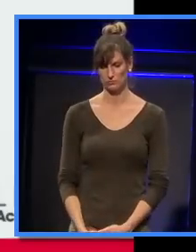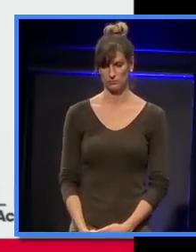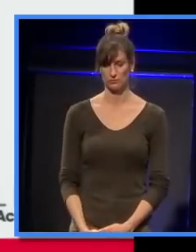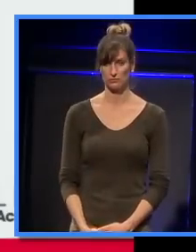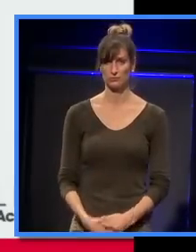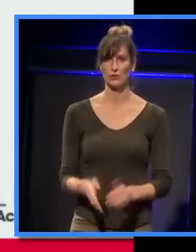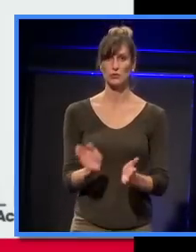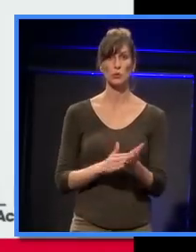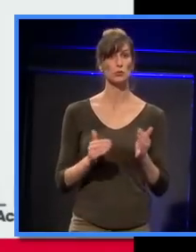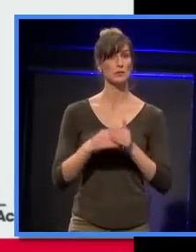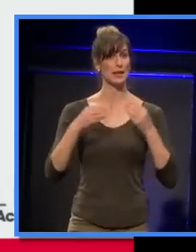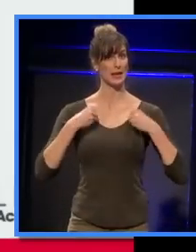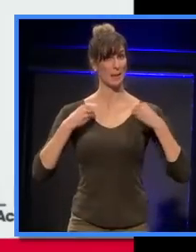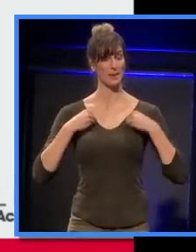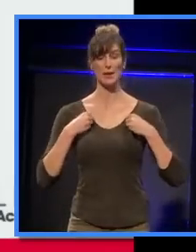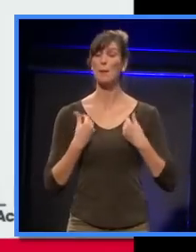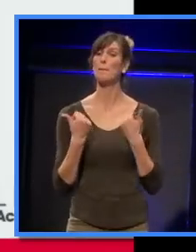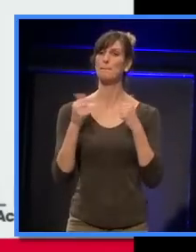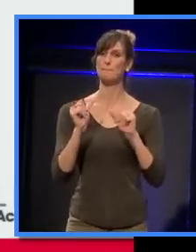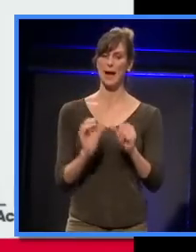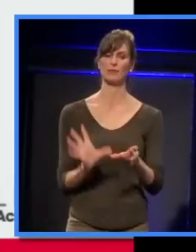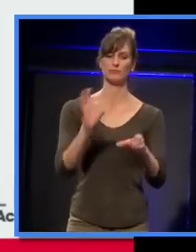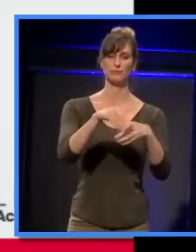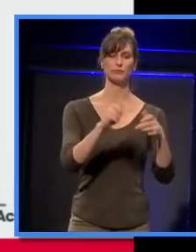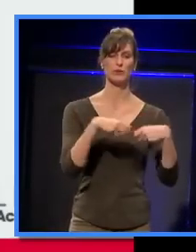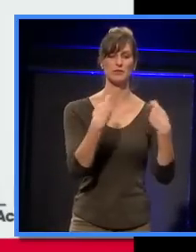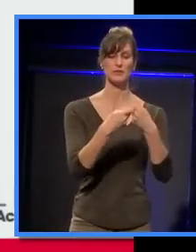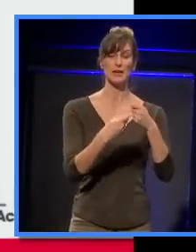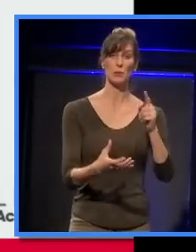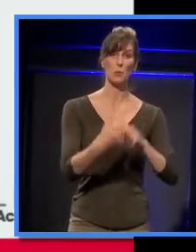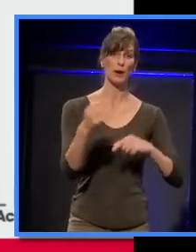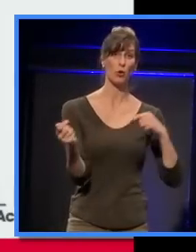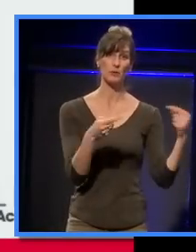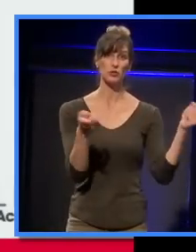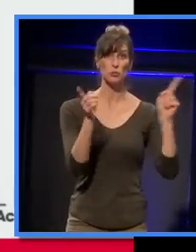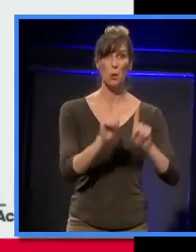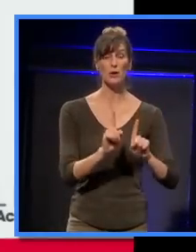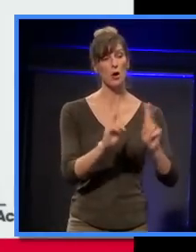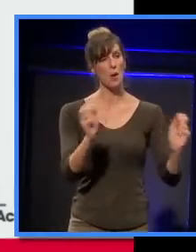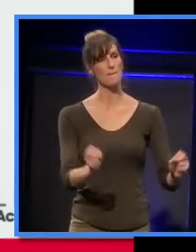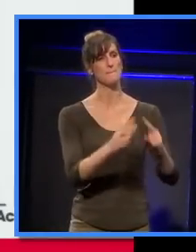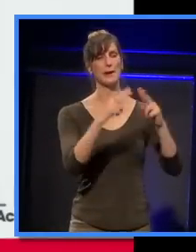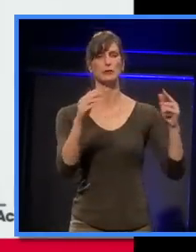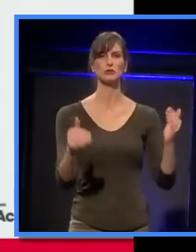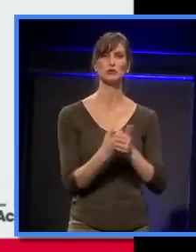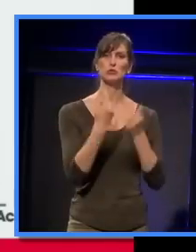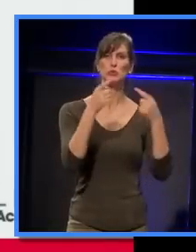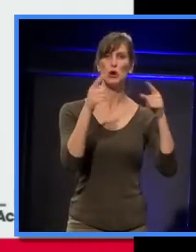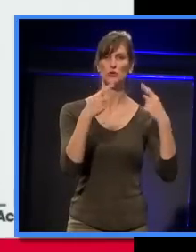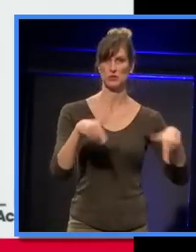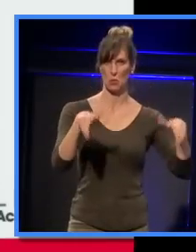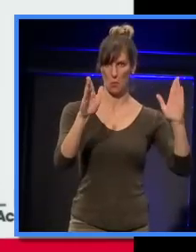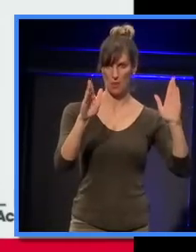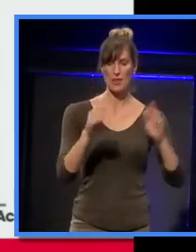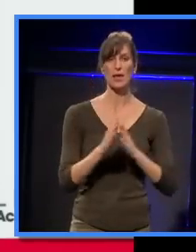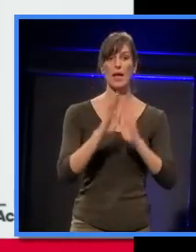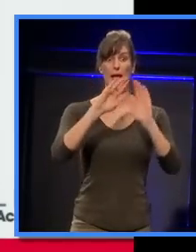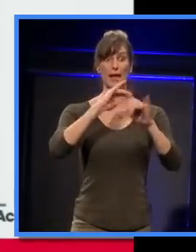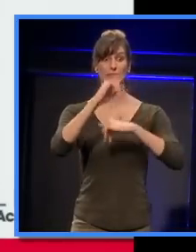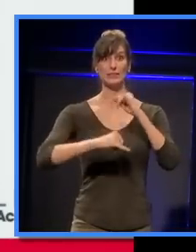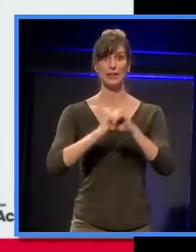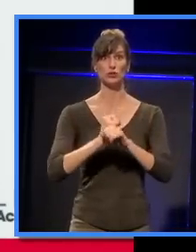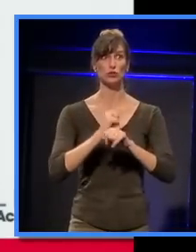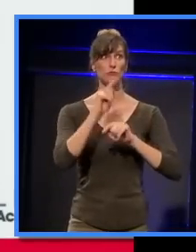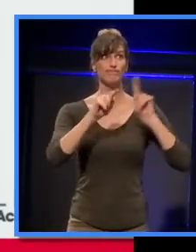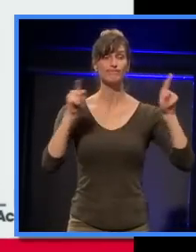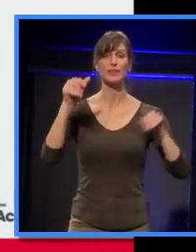A New Zealand company is part of the team which has won a competition to design Paris' new concert hall. 97 international teams vied to